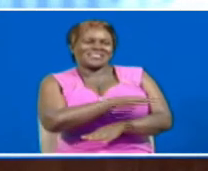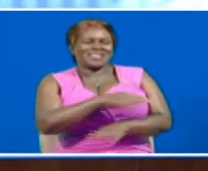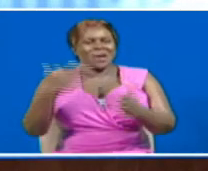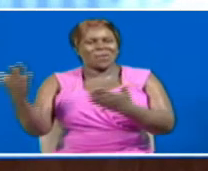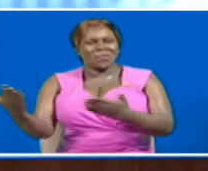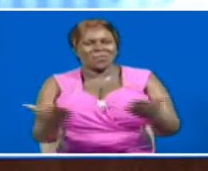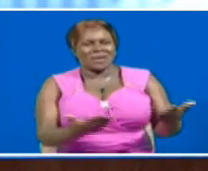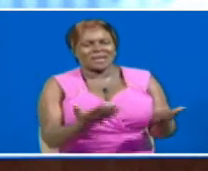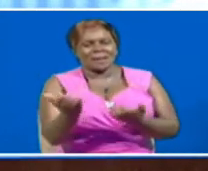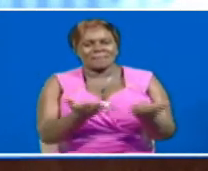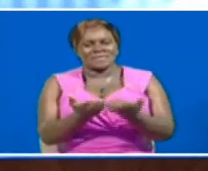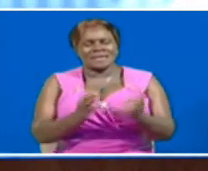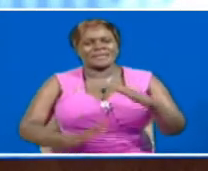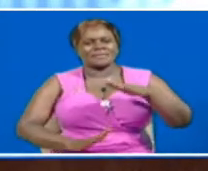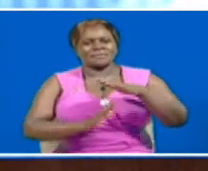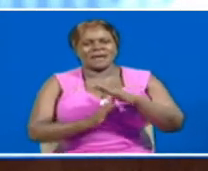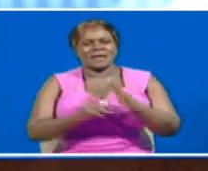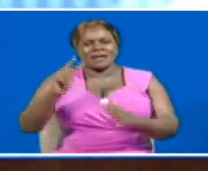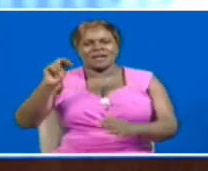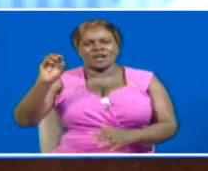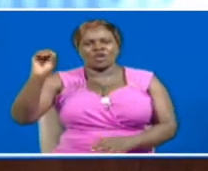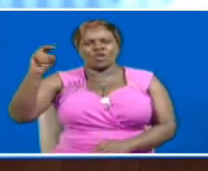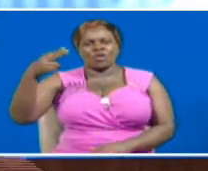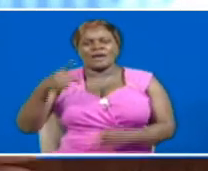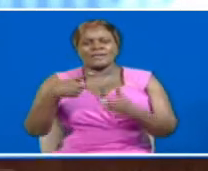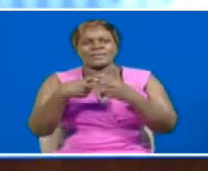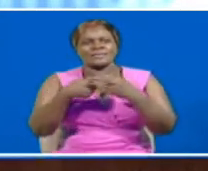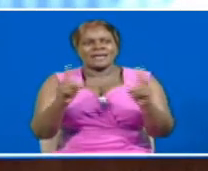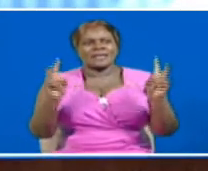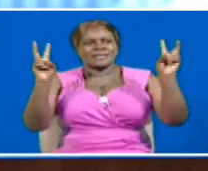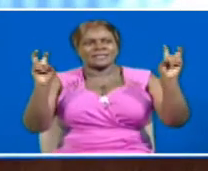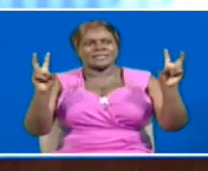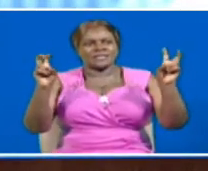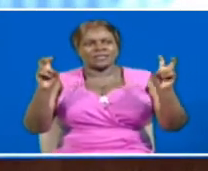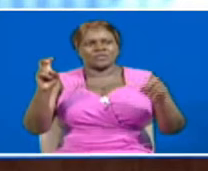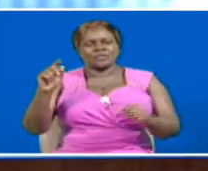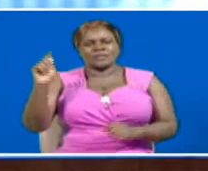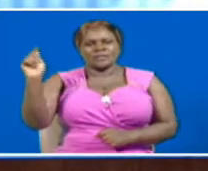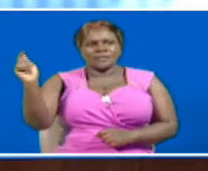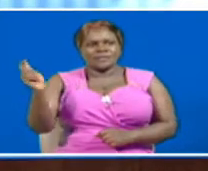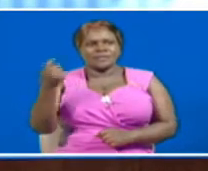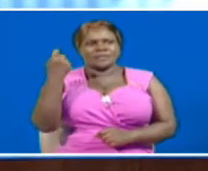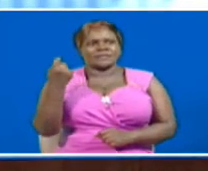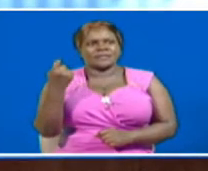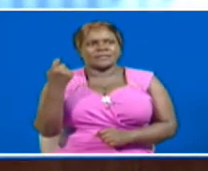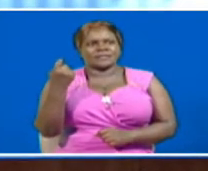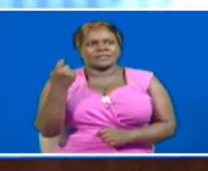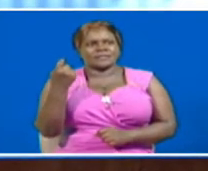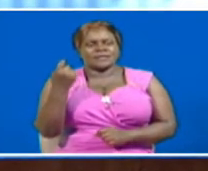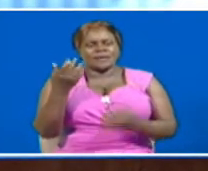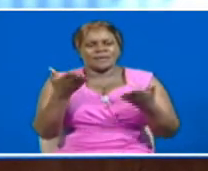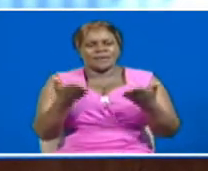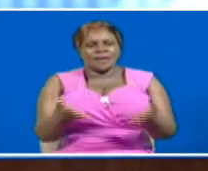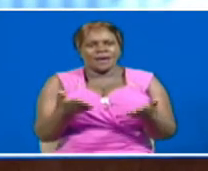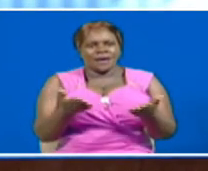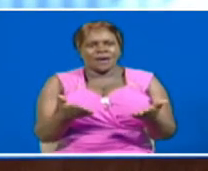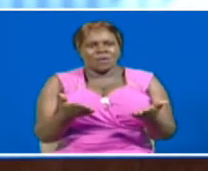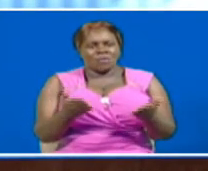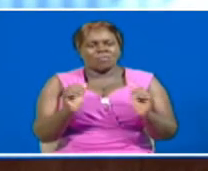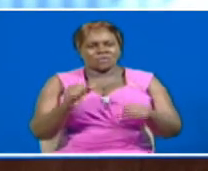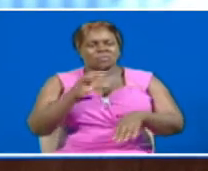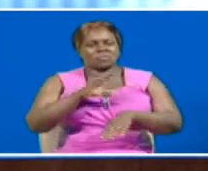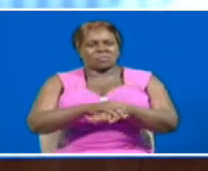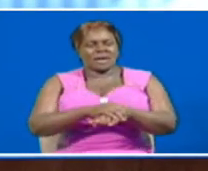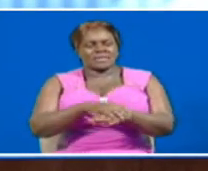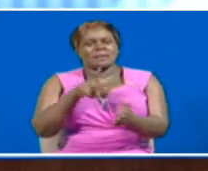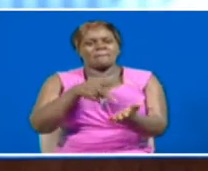Welcome to Business Prime, I'm Naukip Kimbo. Now we start on matters content. Kenyan content creators can now start earning from their